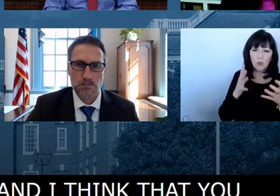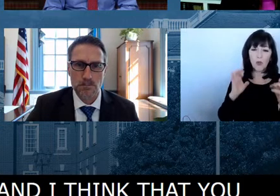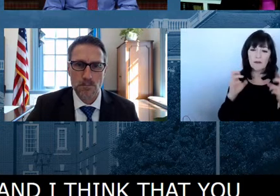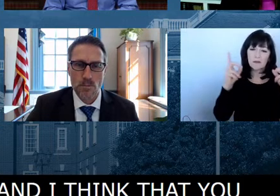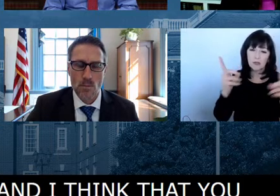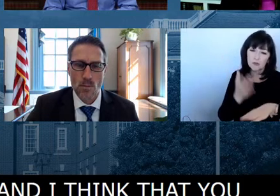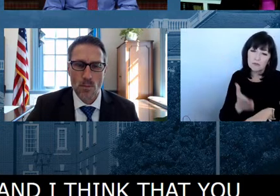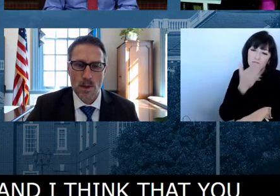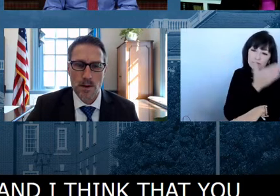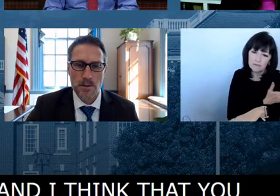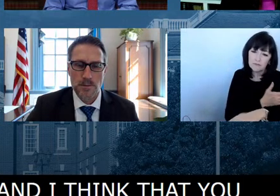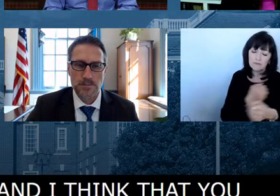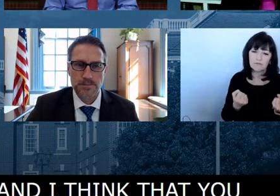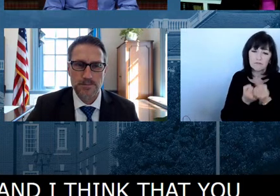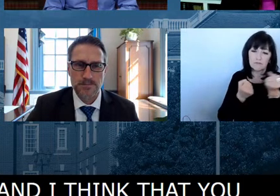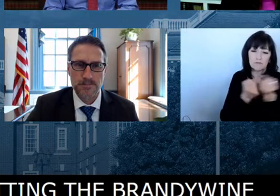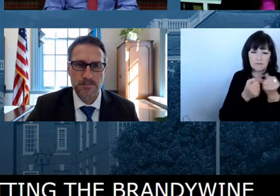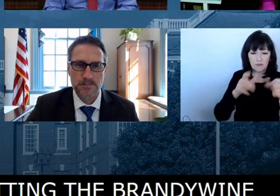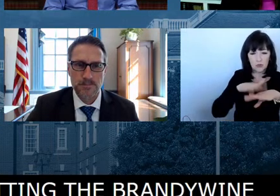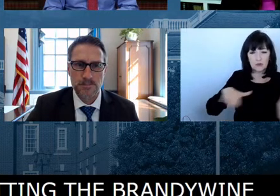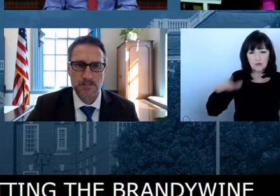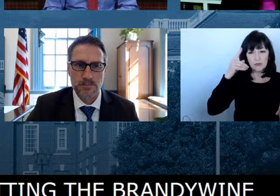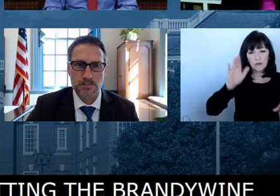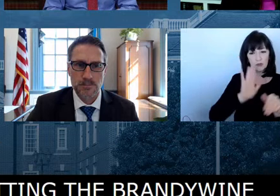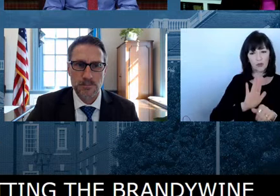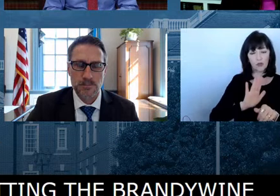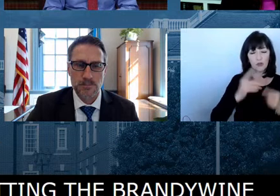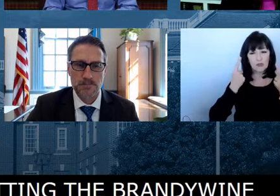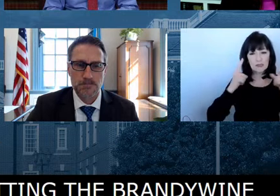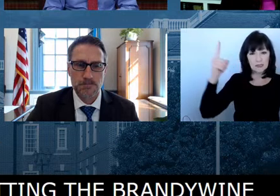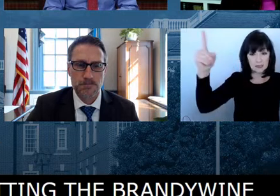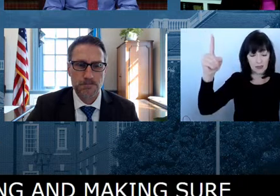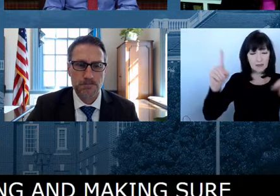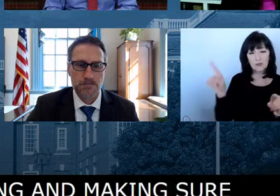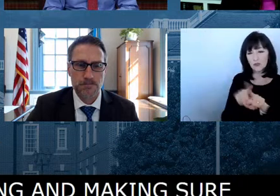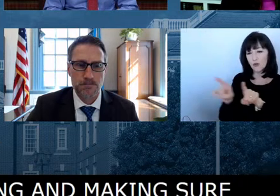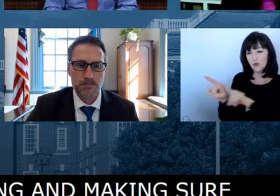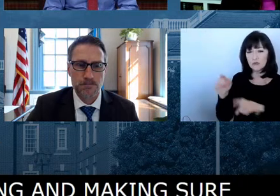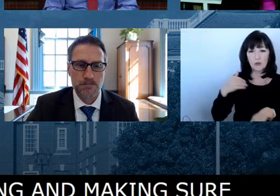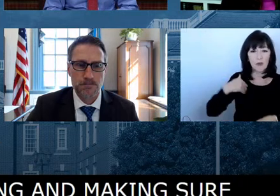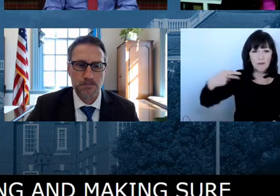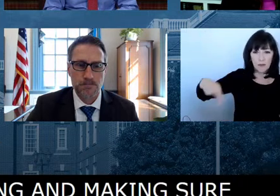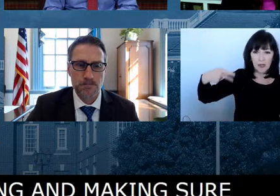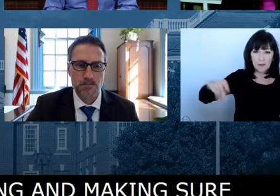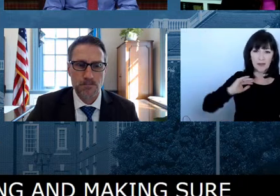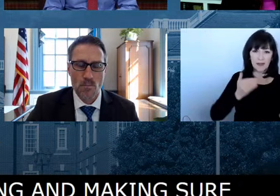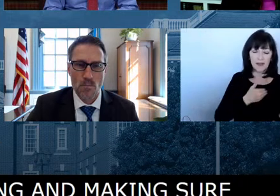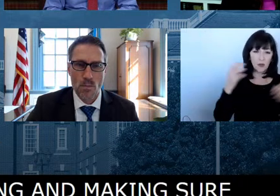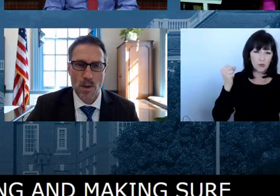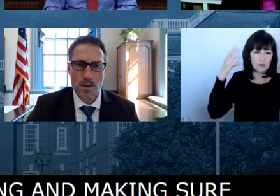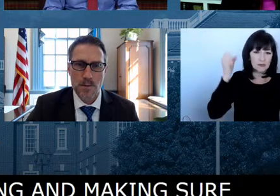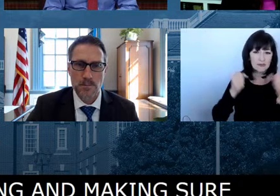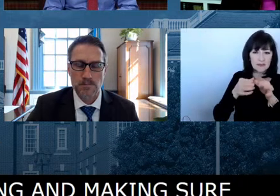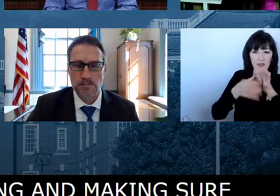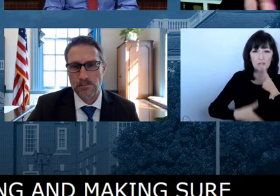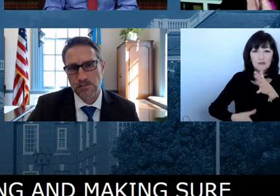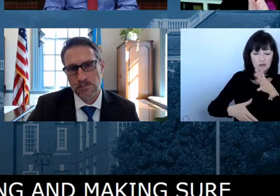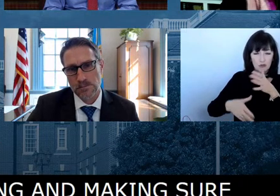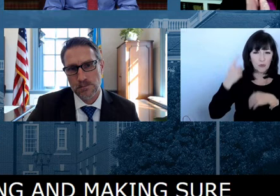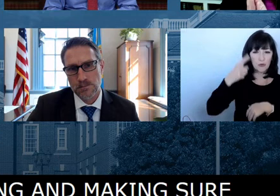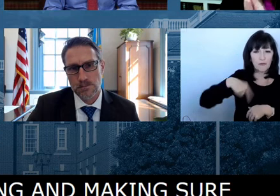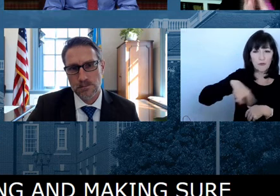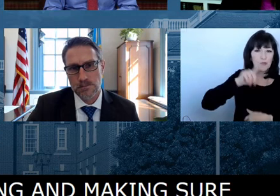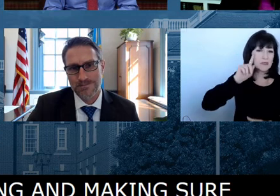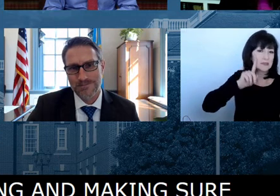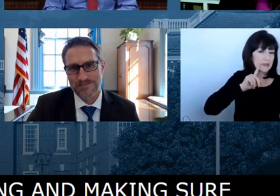have the tools they need to be successful in life. We also have Pam, our sign language expert for the deaf and hard of